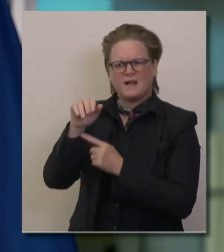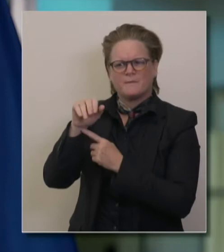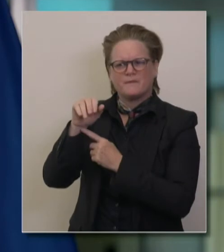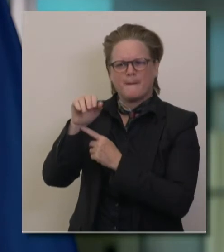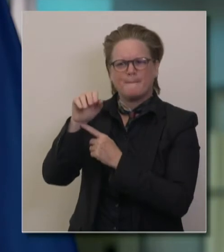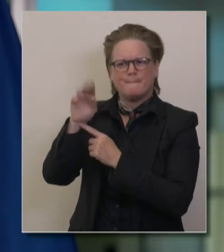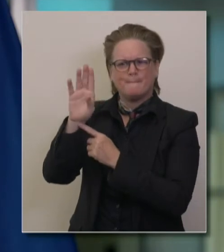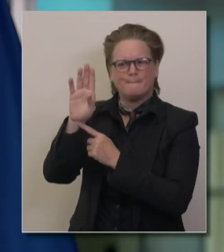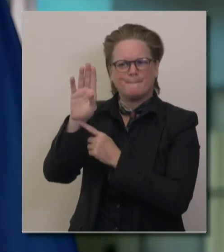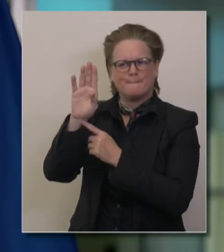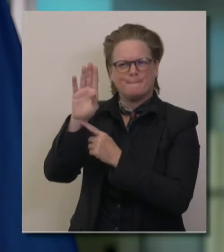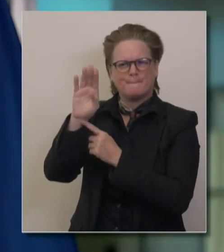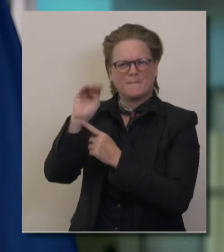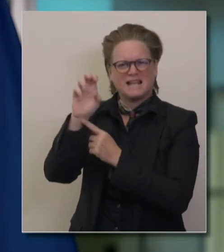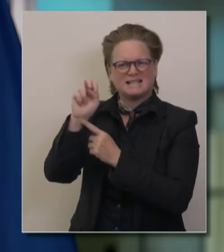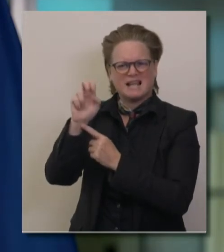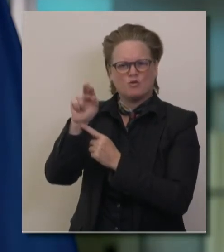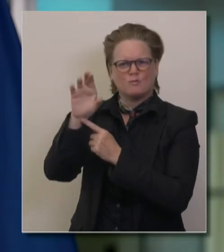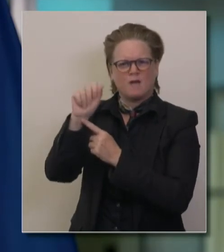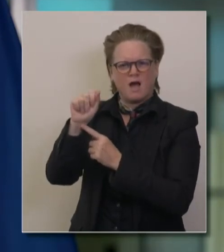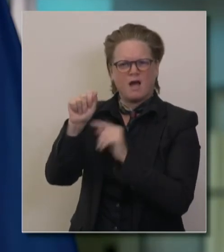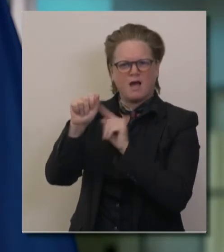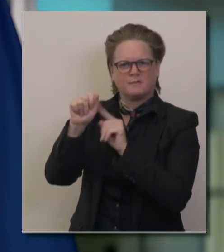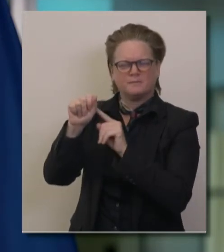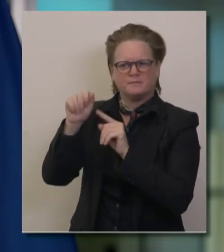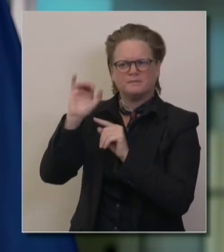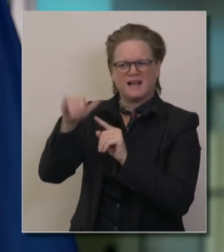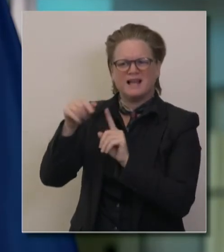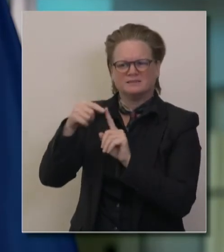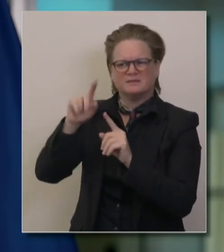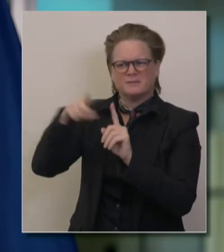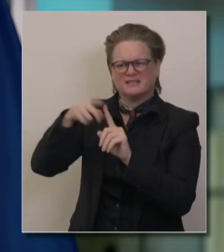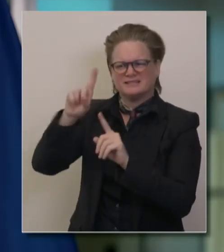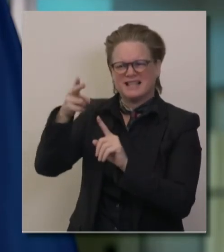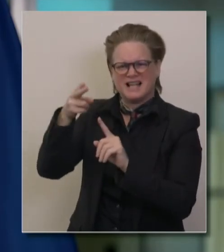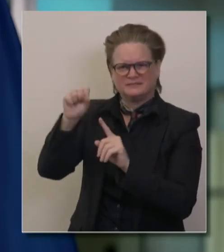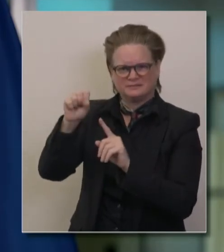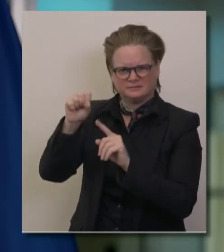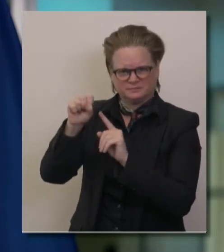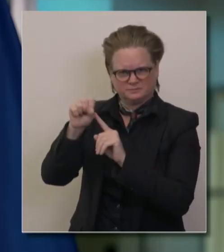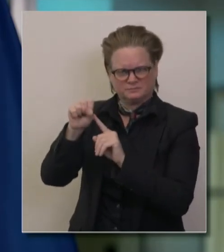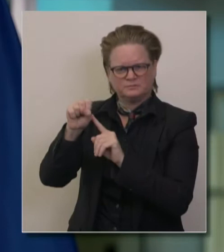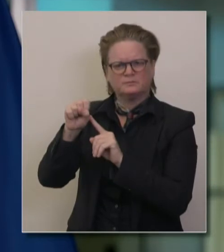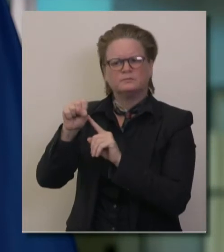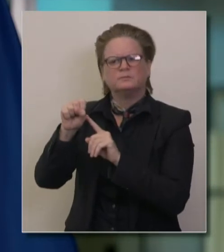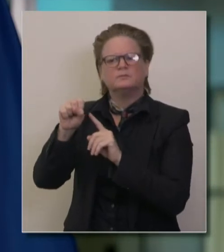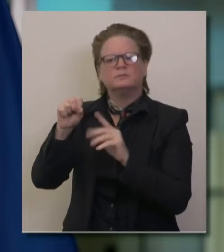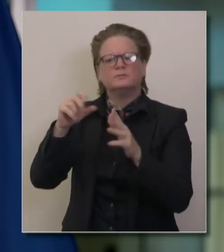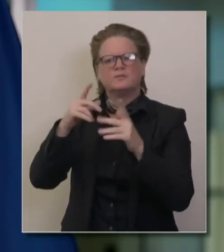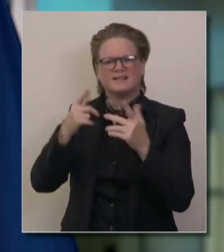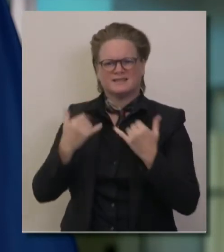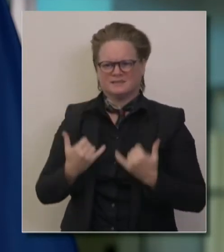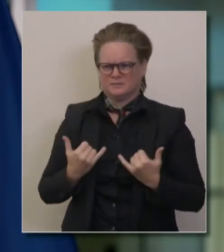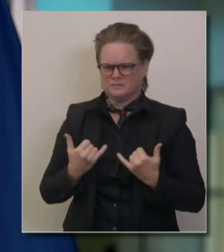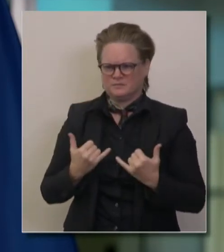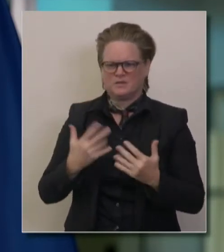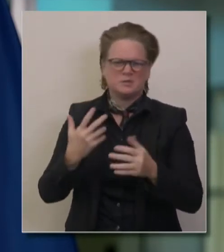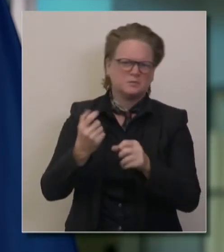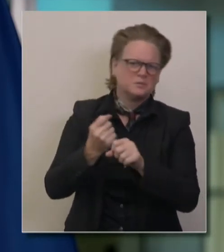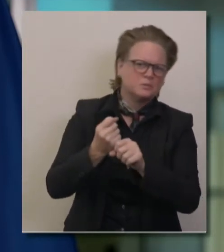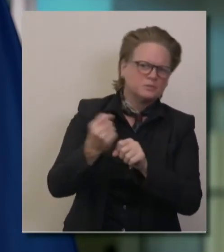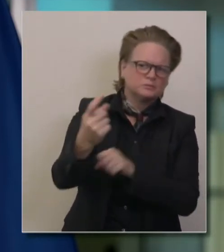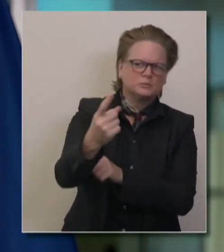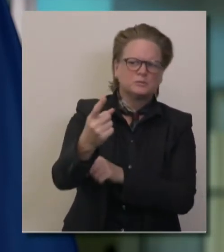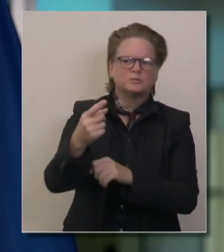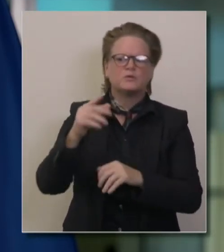some of which I think we'll be hearing about next month. Um, but even, even next year and beyond, I wanted you to speak, Governor, about the health care